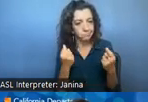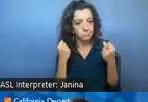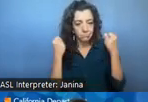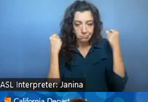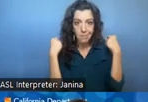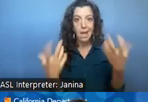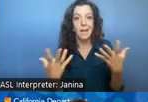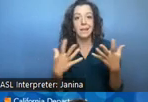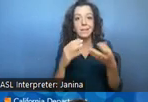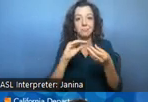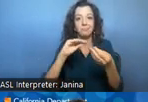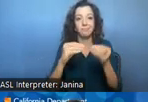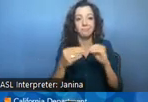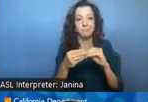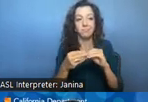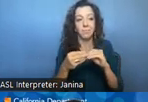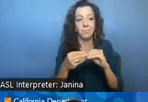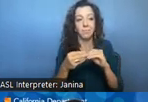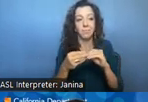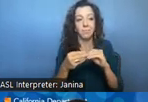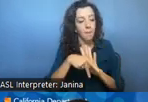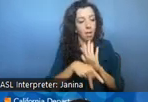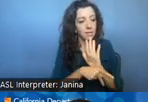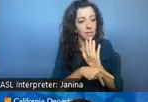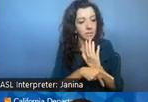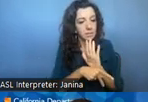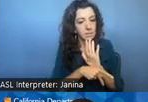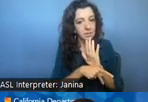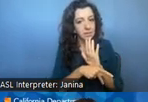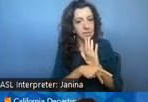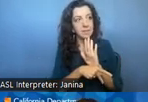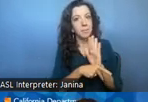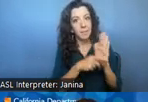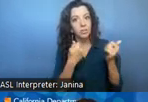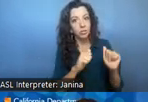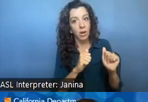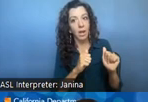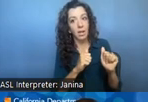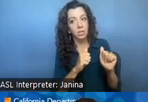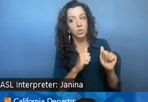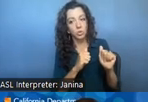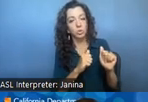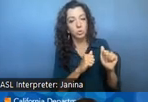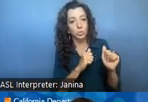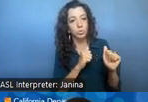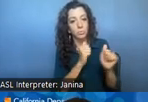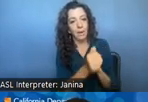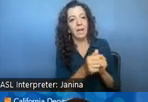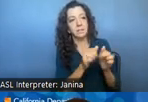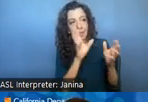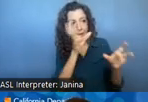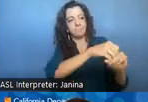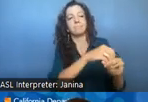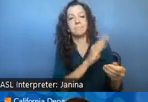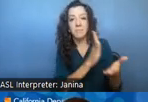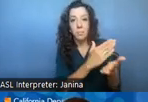uh of policy going through the budget uh due in large part to uh the surpluses